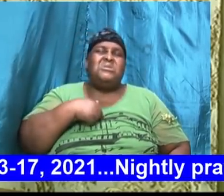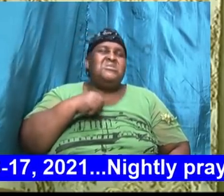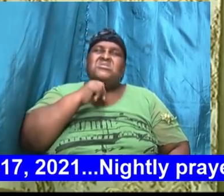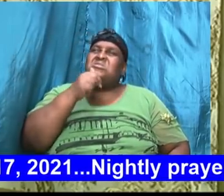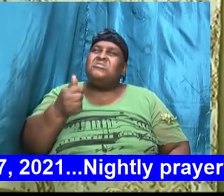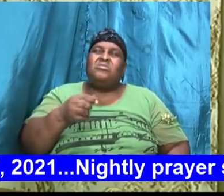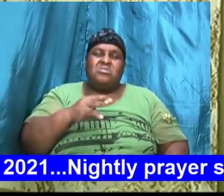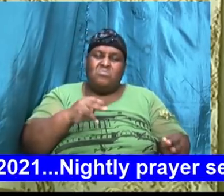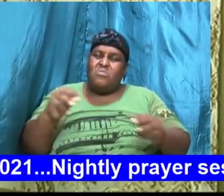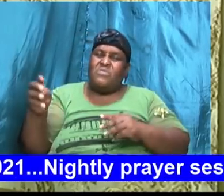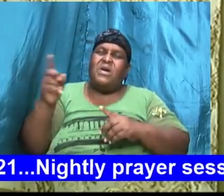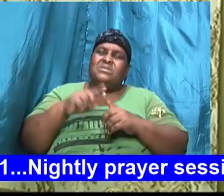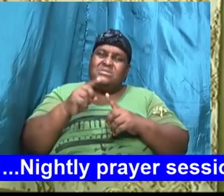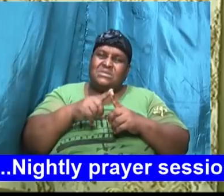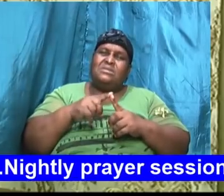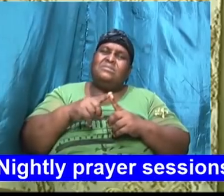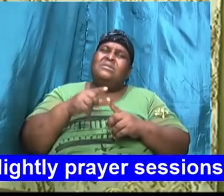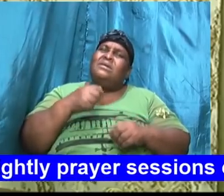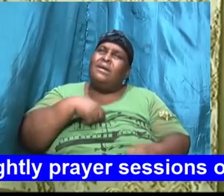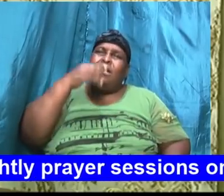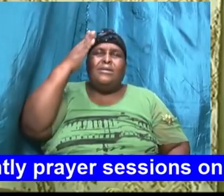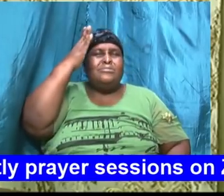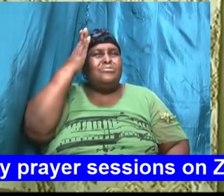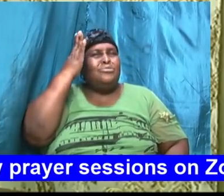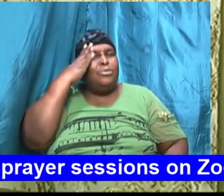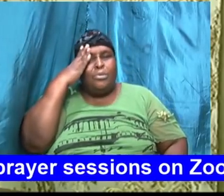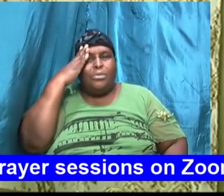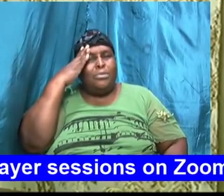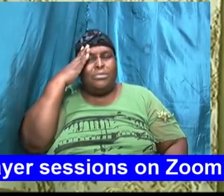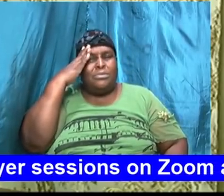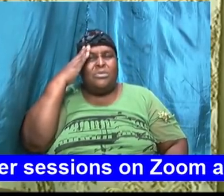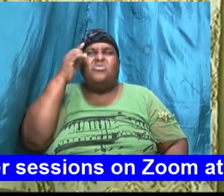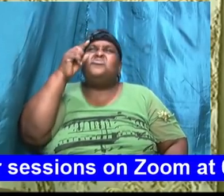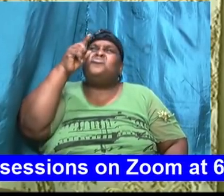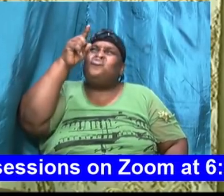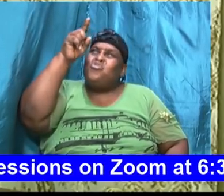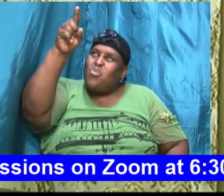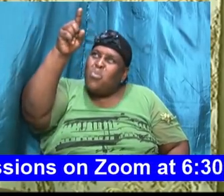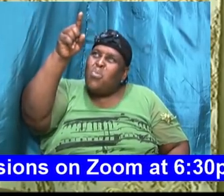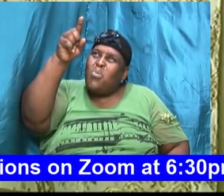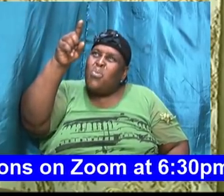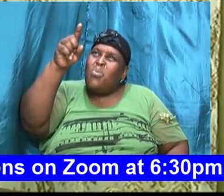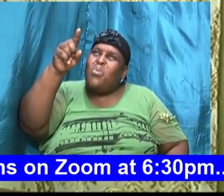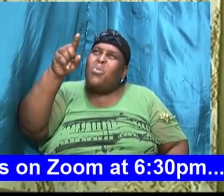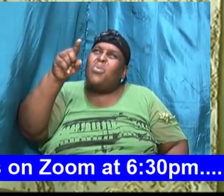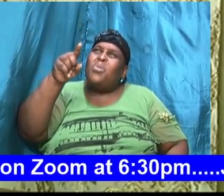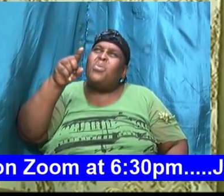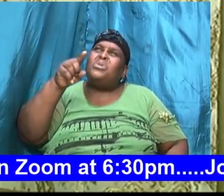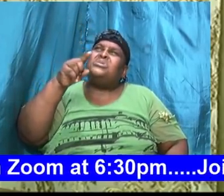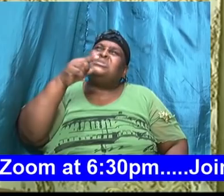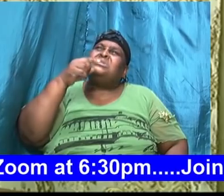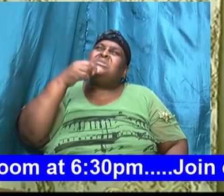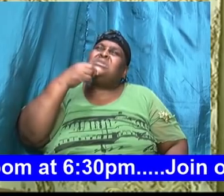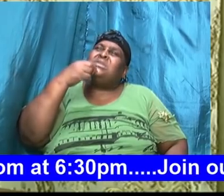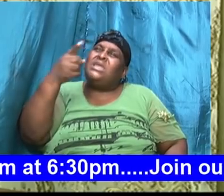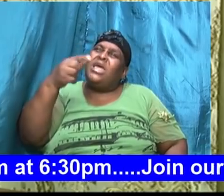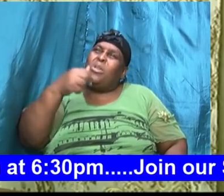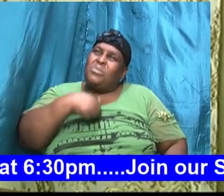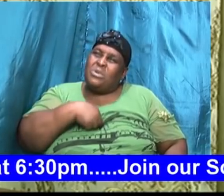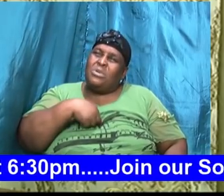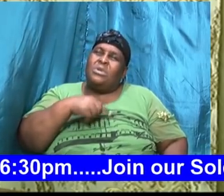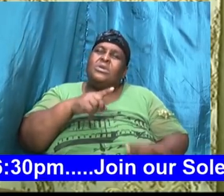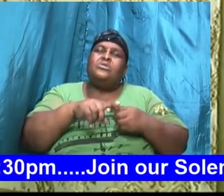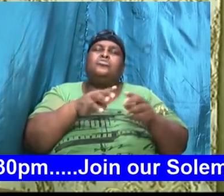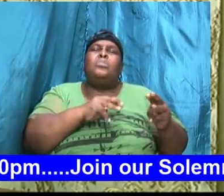until I know that you have said move Abraham listen